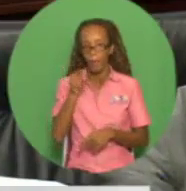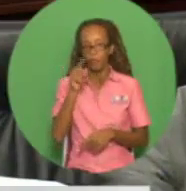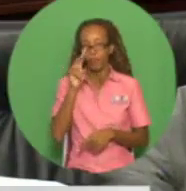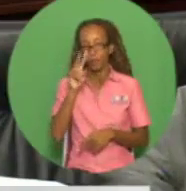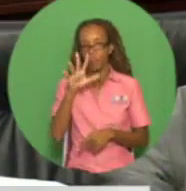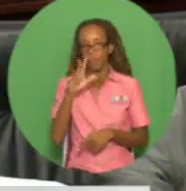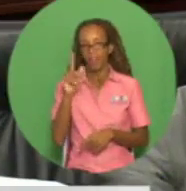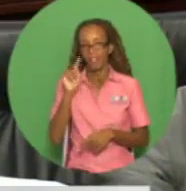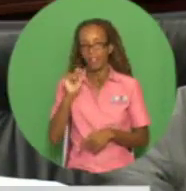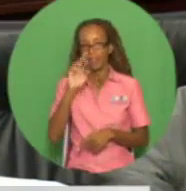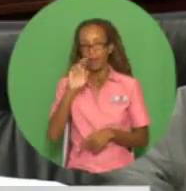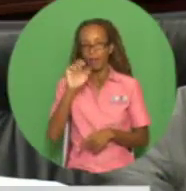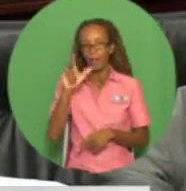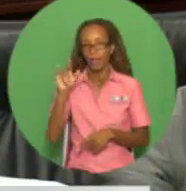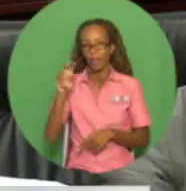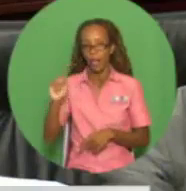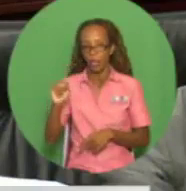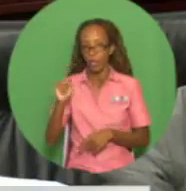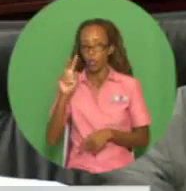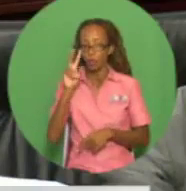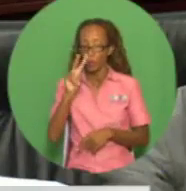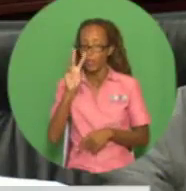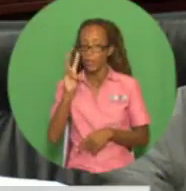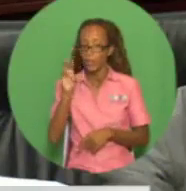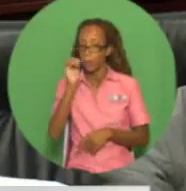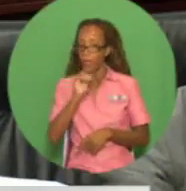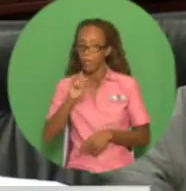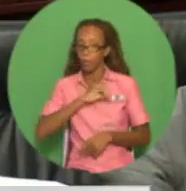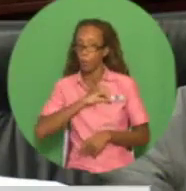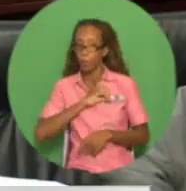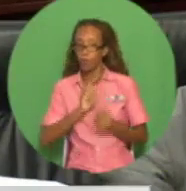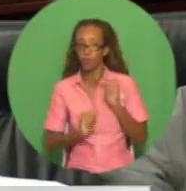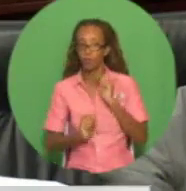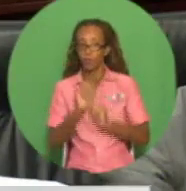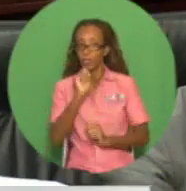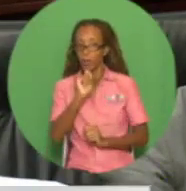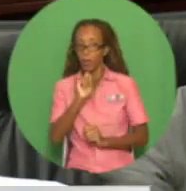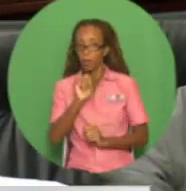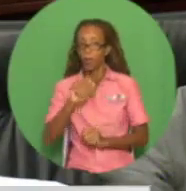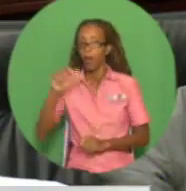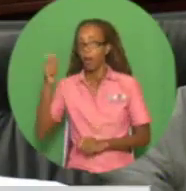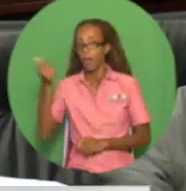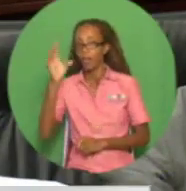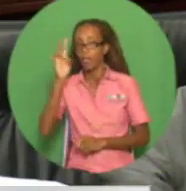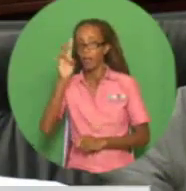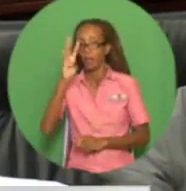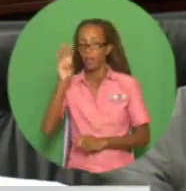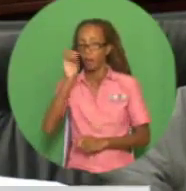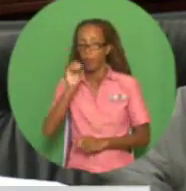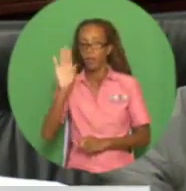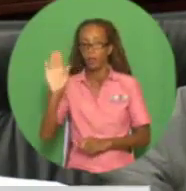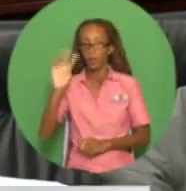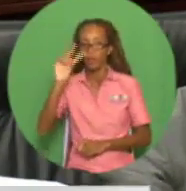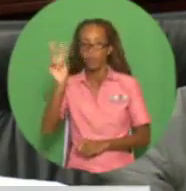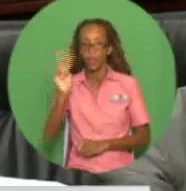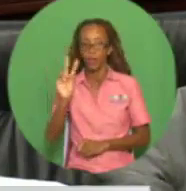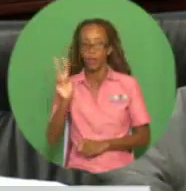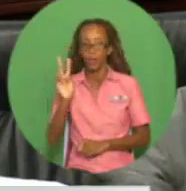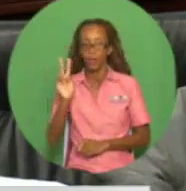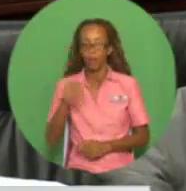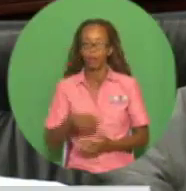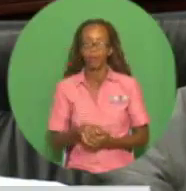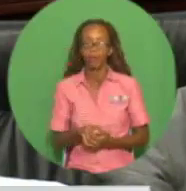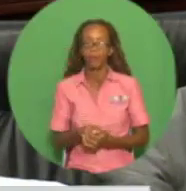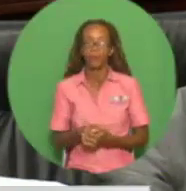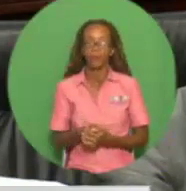of which 26 percent belongs to Trinidad and Tobago, and the residual 74 percent to Venezuela. Our upstream producers have